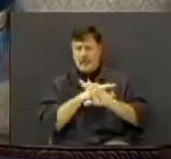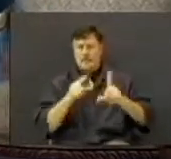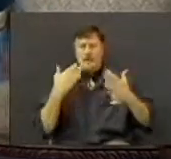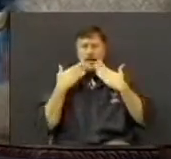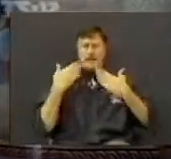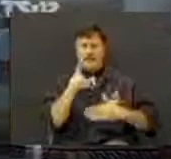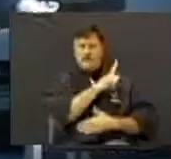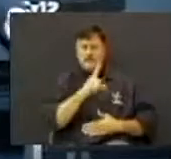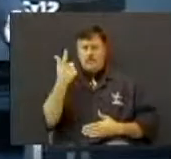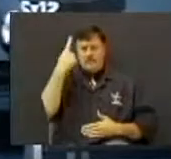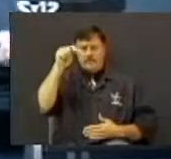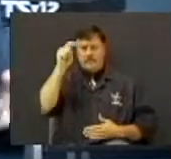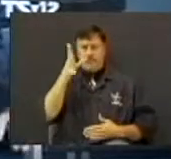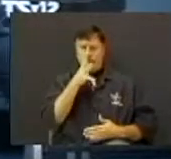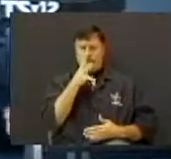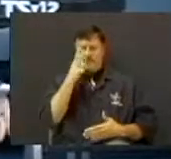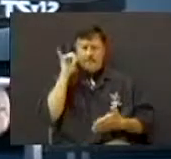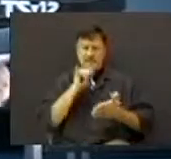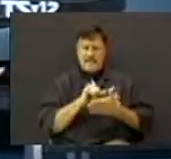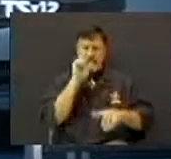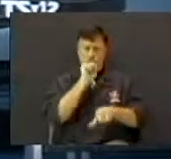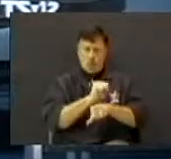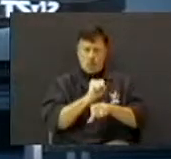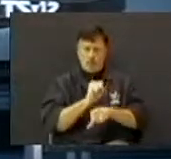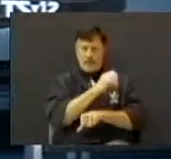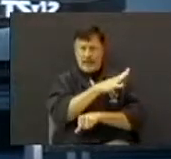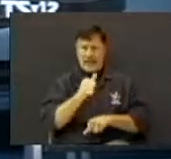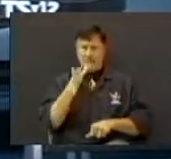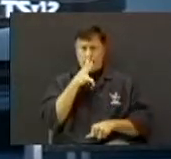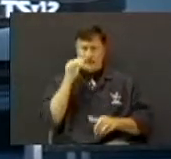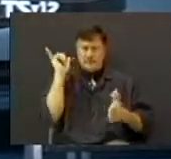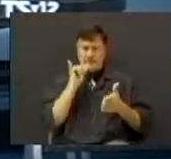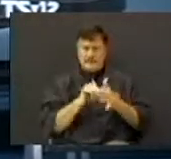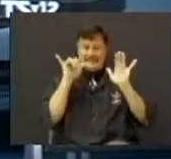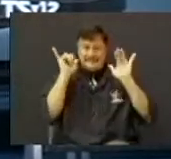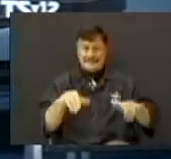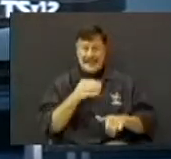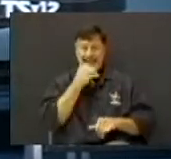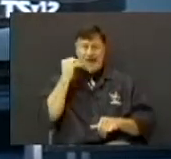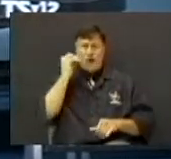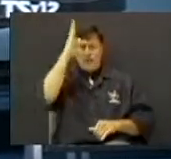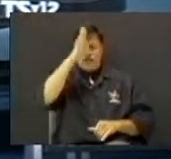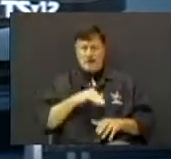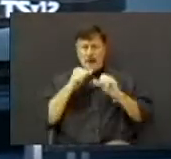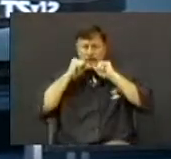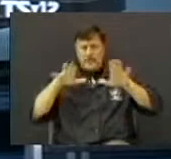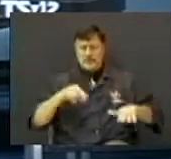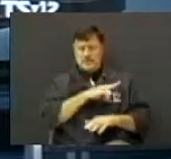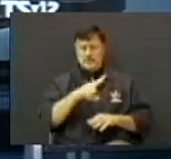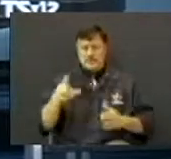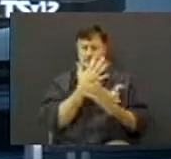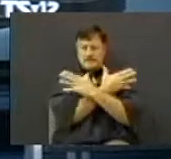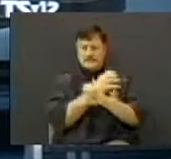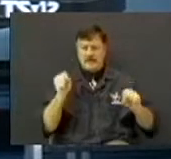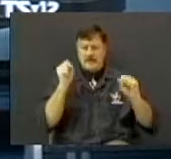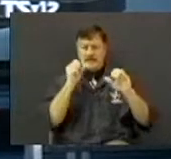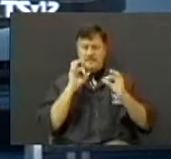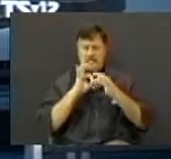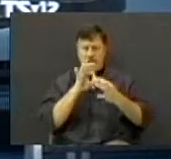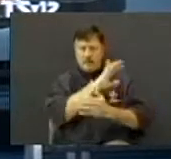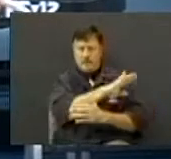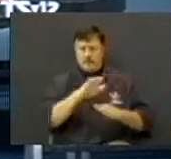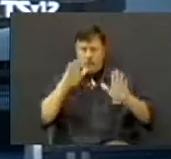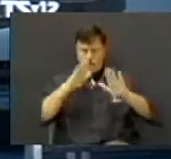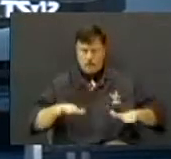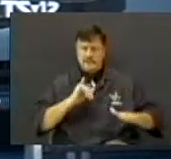for mothers that work at home. God bless you. Because the salvation of your children is the most important thing that